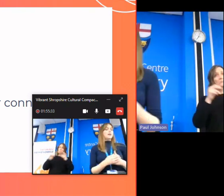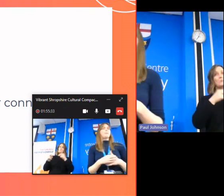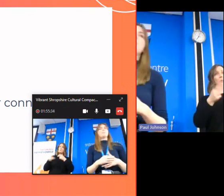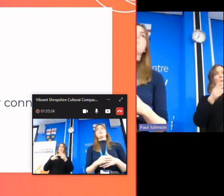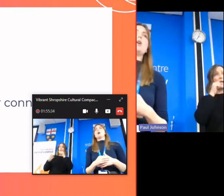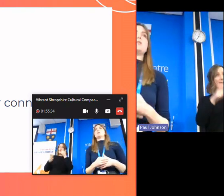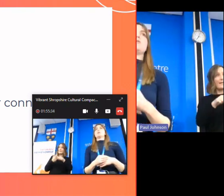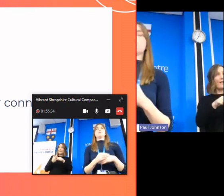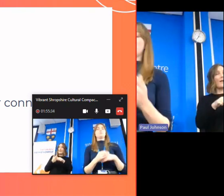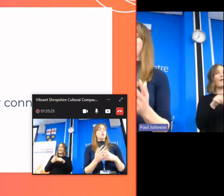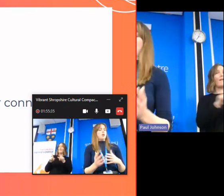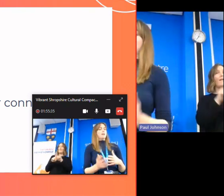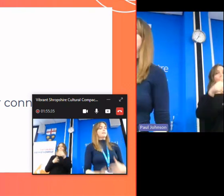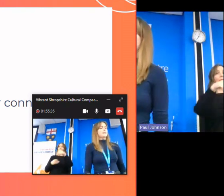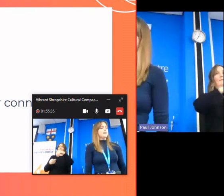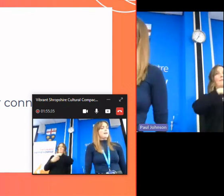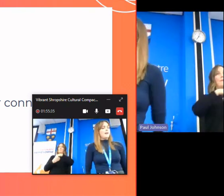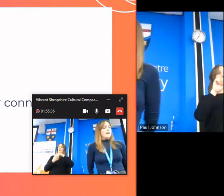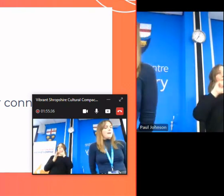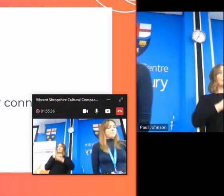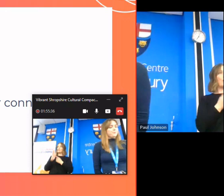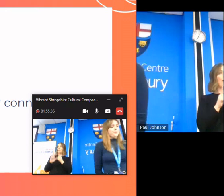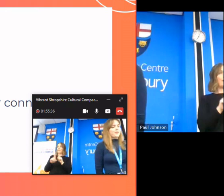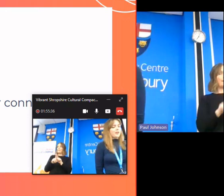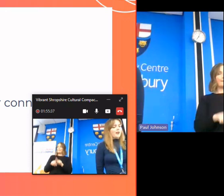news and be a part of projects